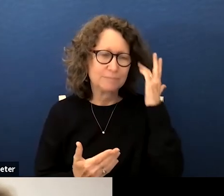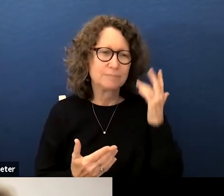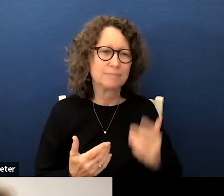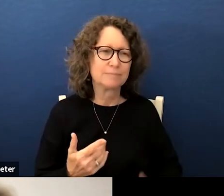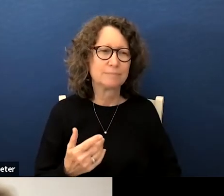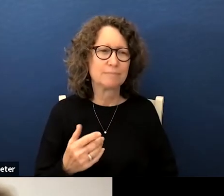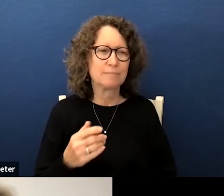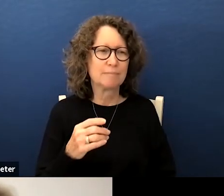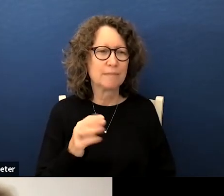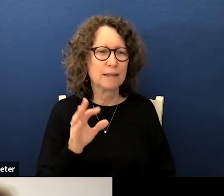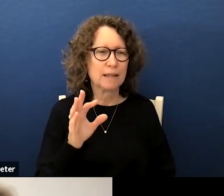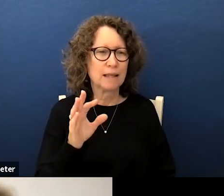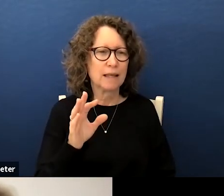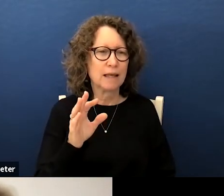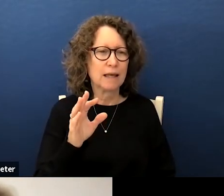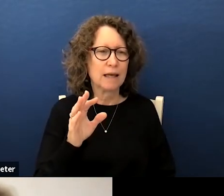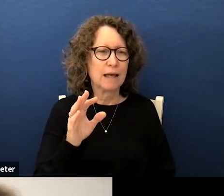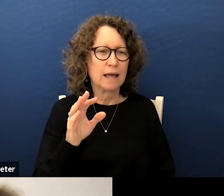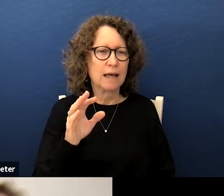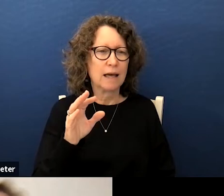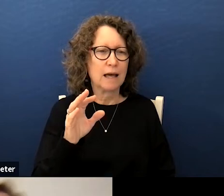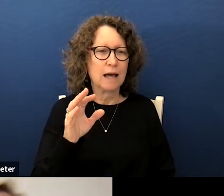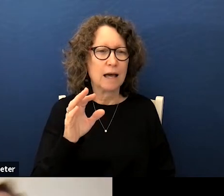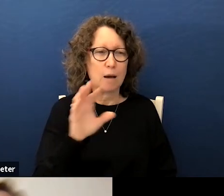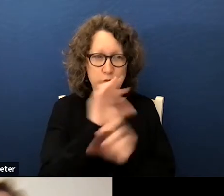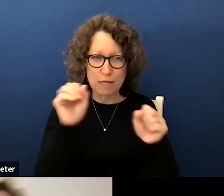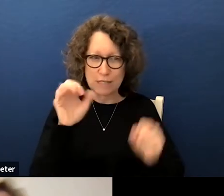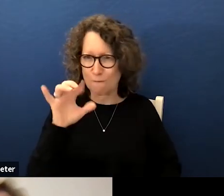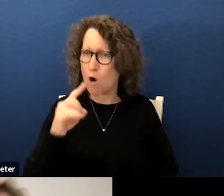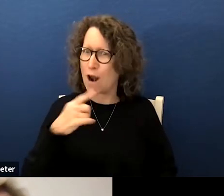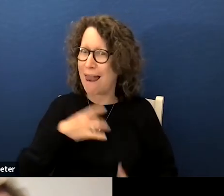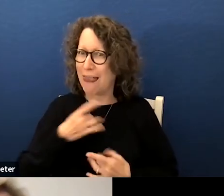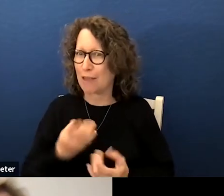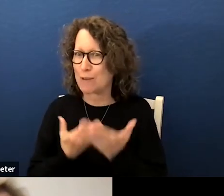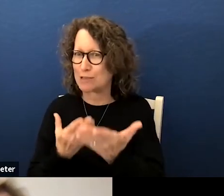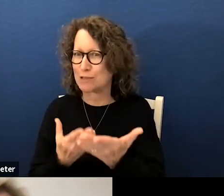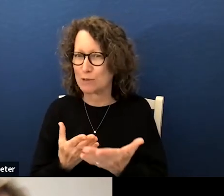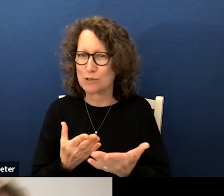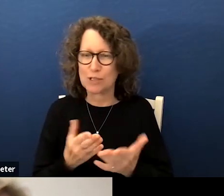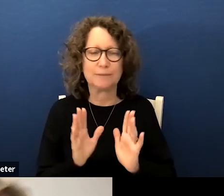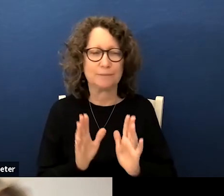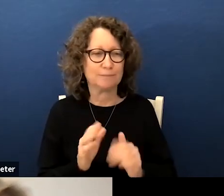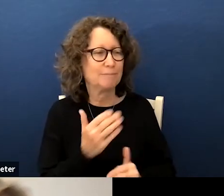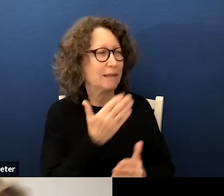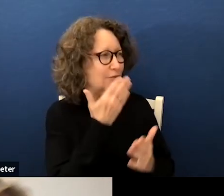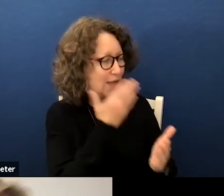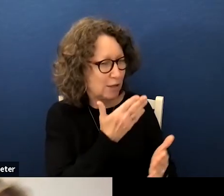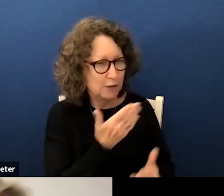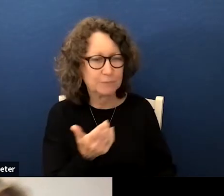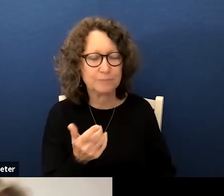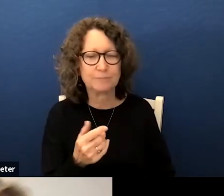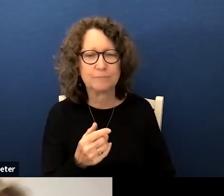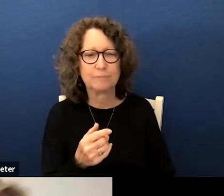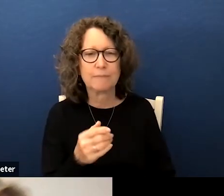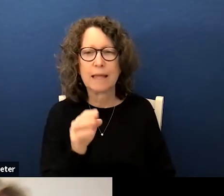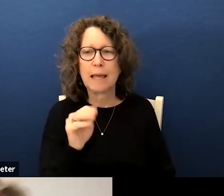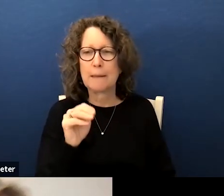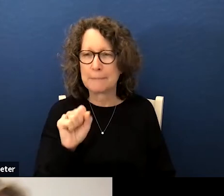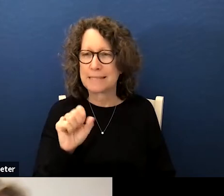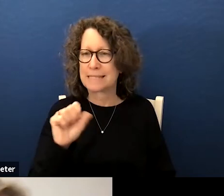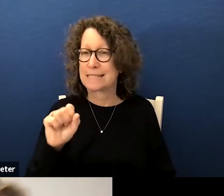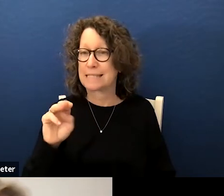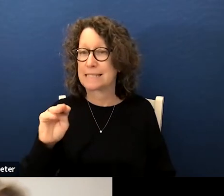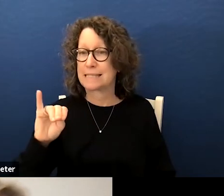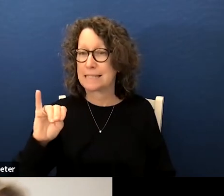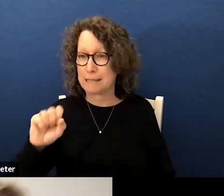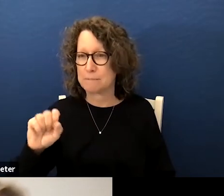resolution i guess i guess you go without saying okay there we go okay thank you please yes so